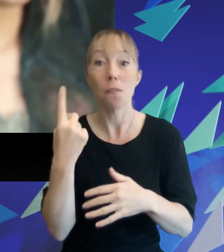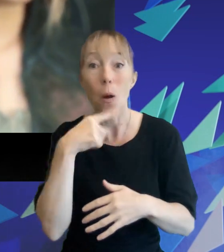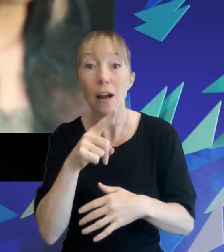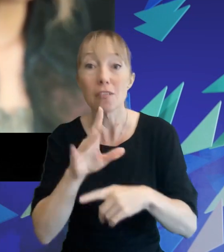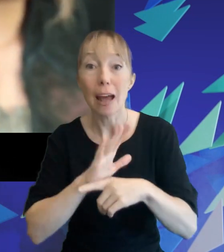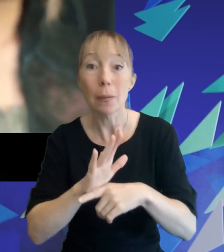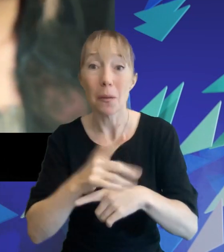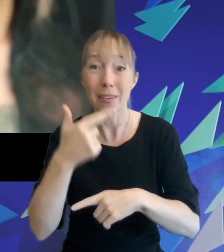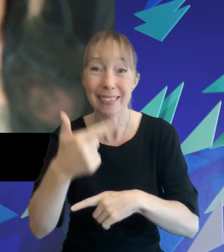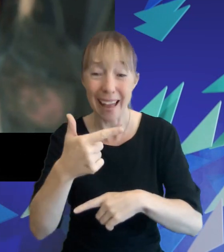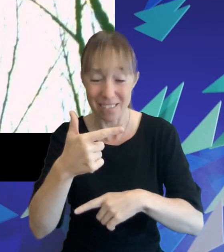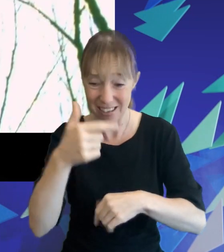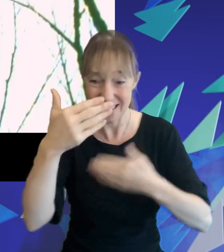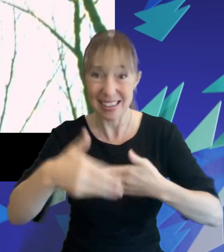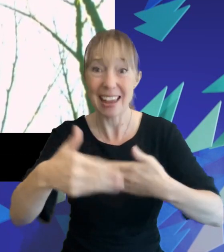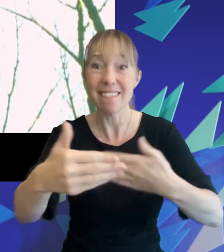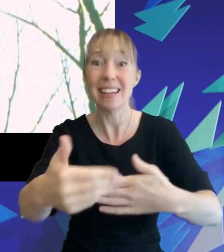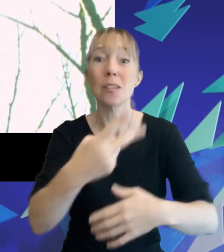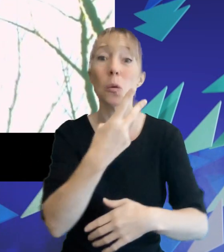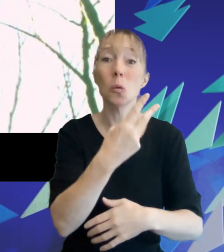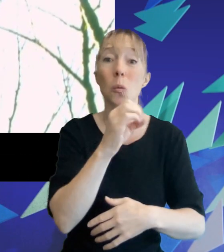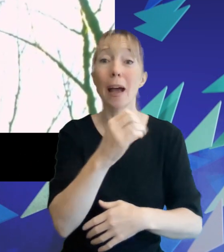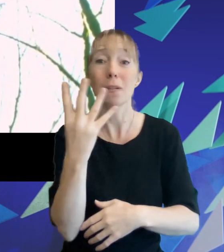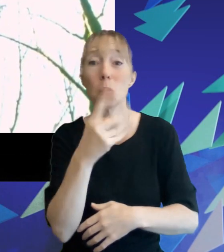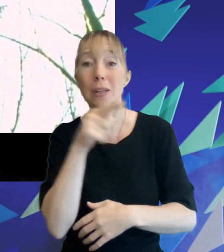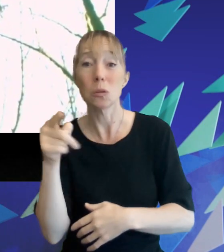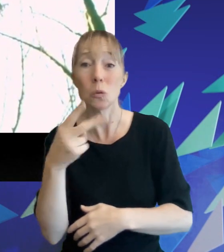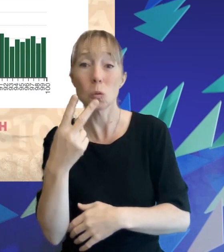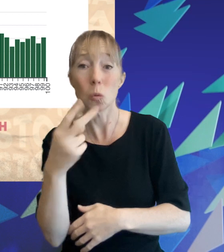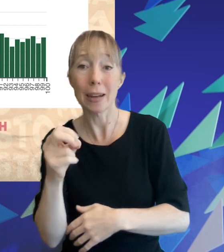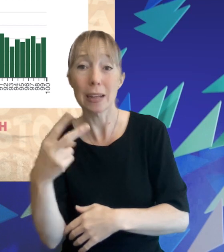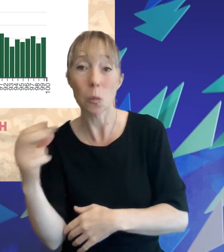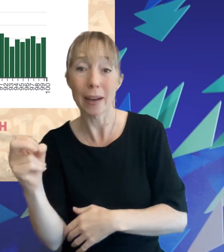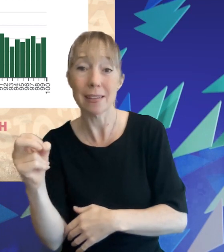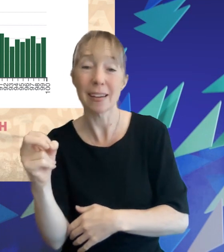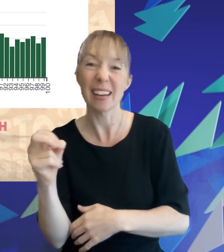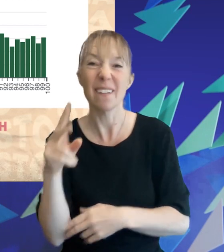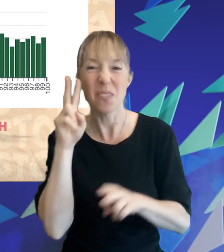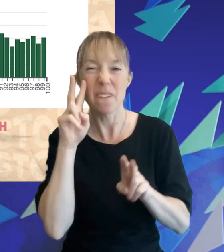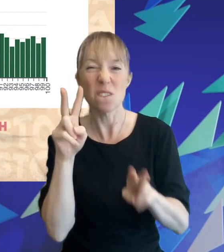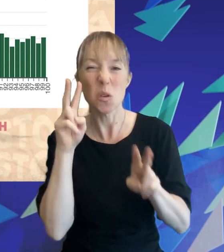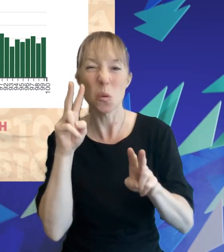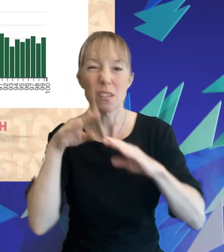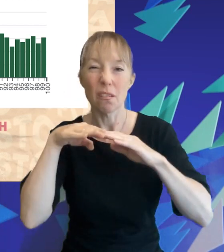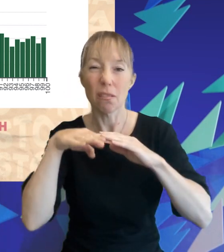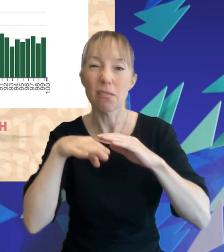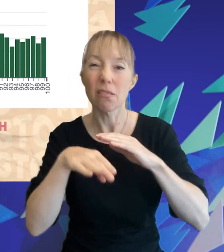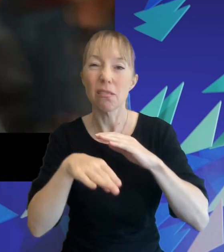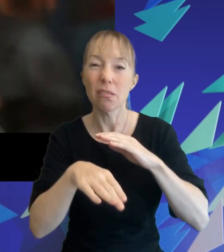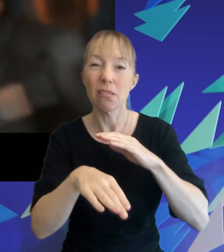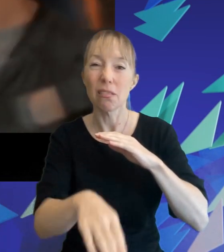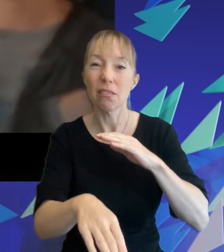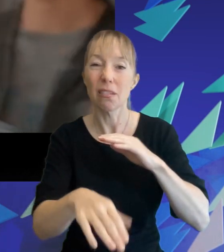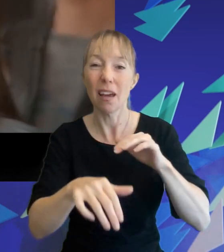7 series from 2014 until 2020 and whilst viewership steadily declined as the series went on